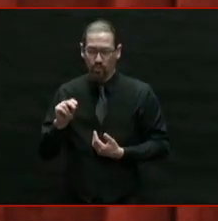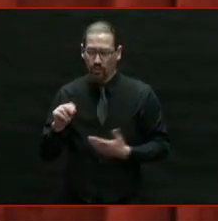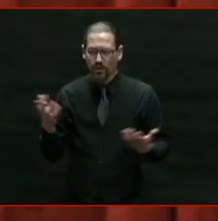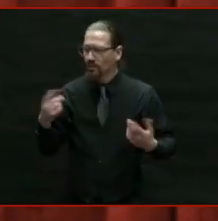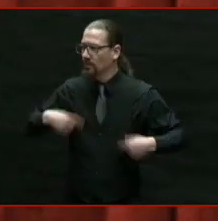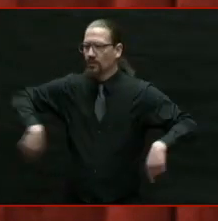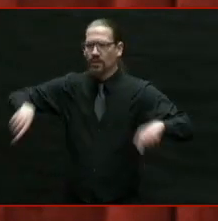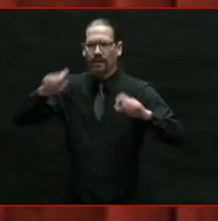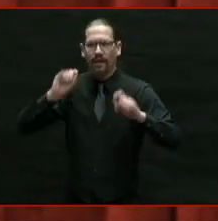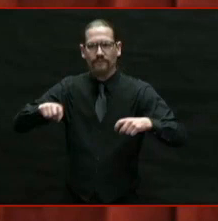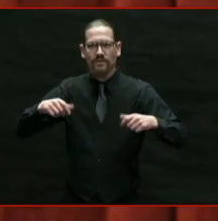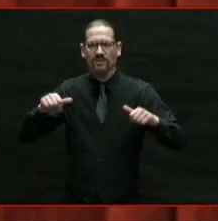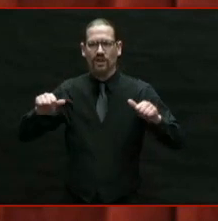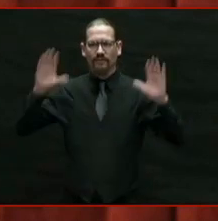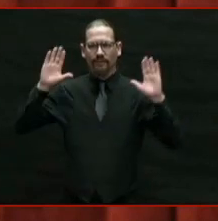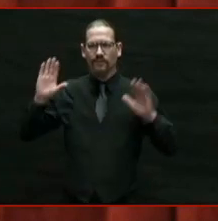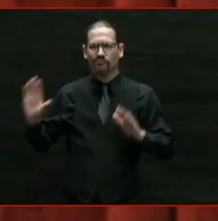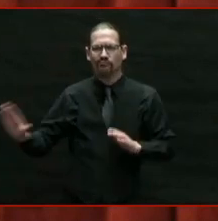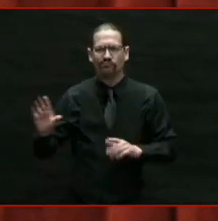sacrificed this year.